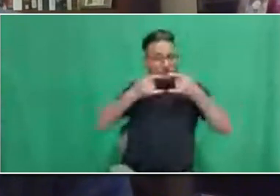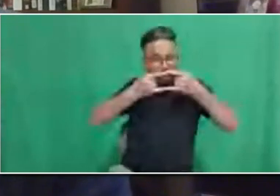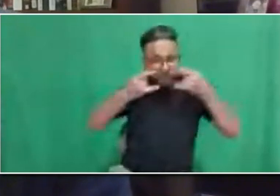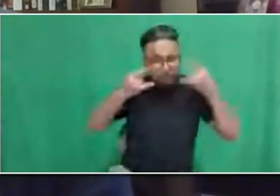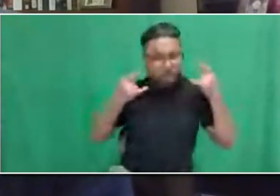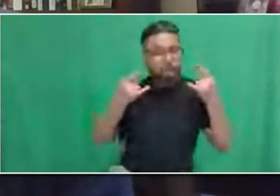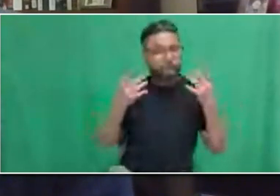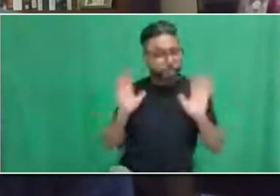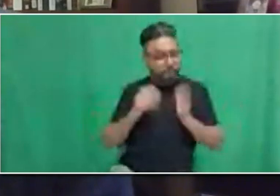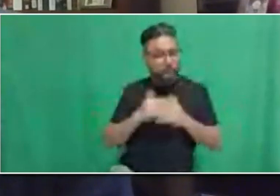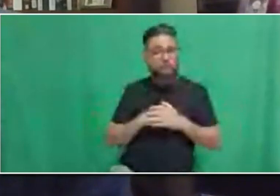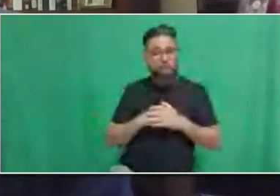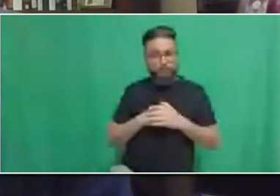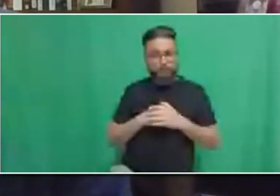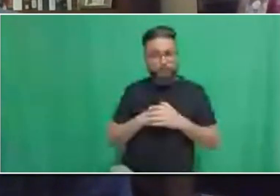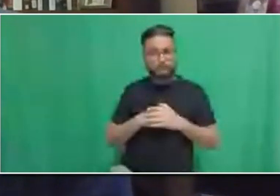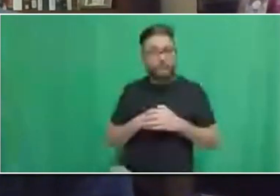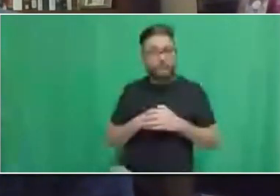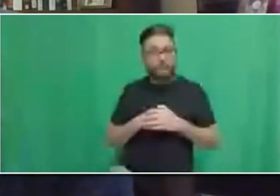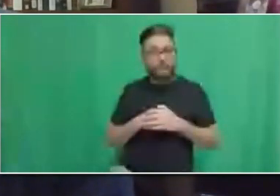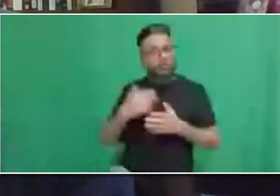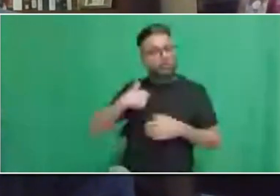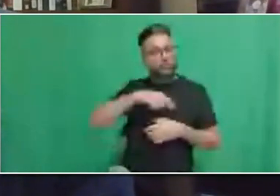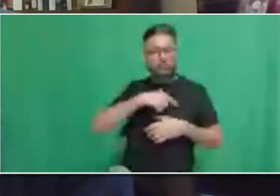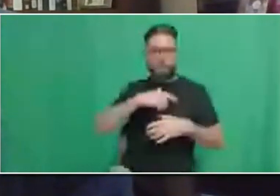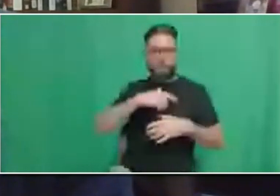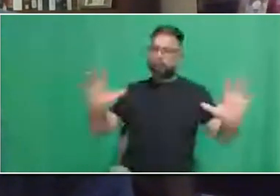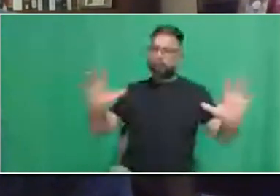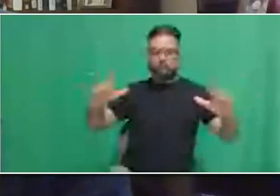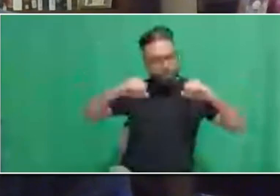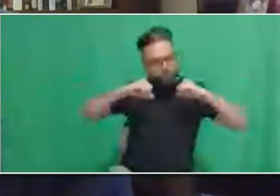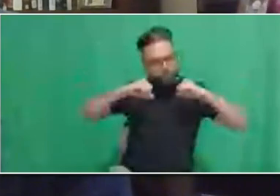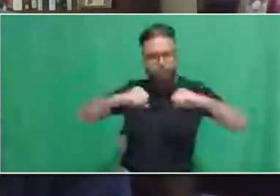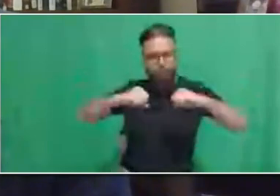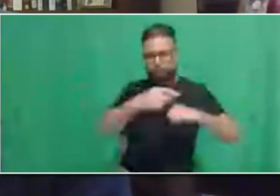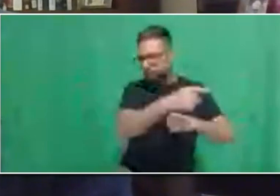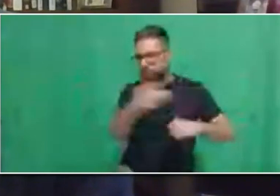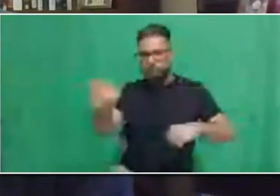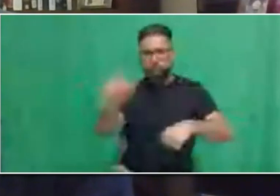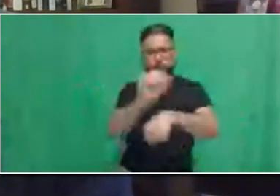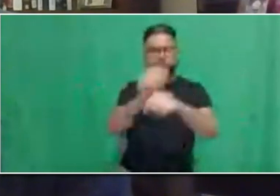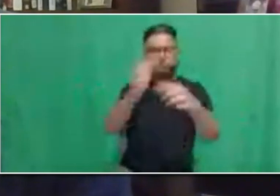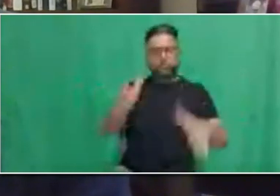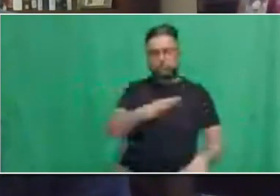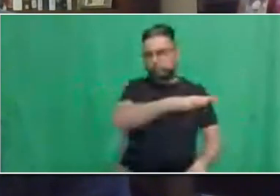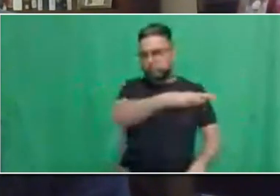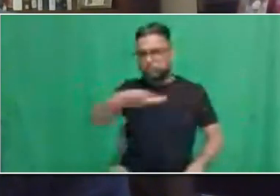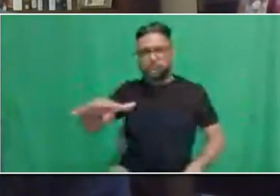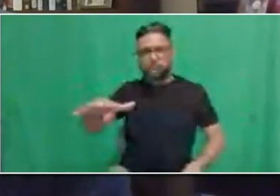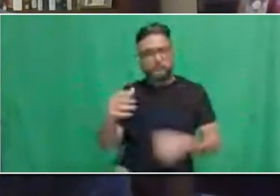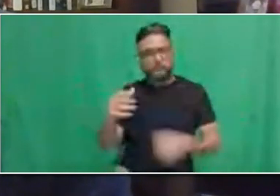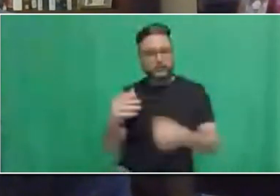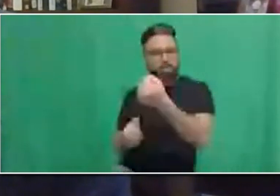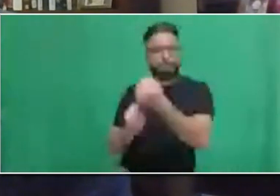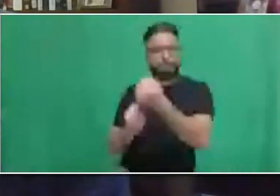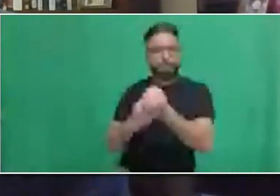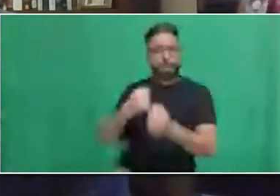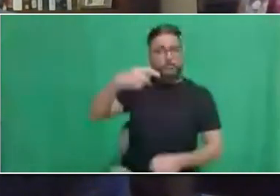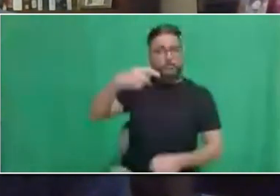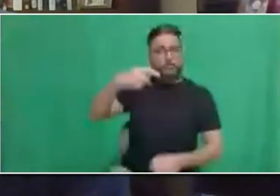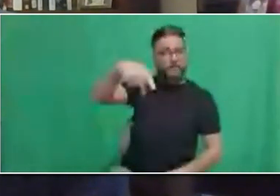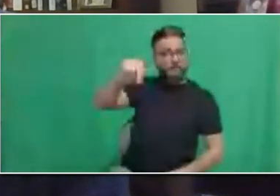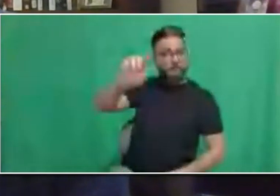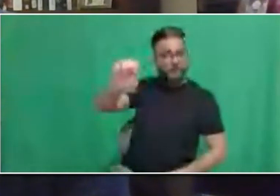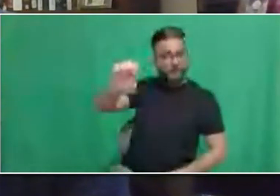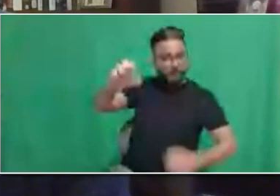They're provided with additional support through the distribution of personal protective equipment, like wipes, gloves, masks, sanitizer, eye